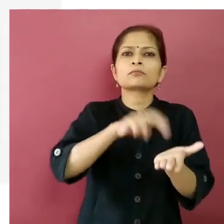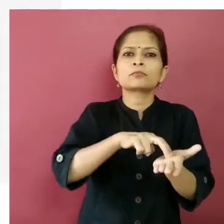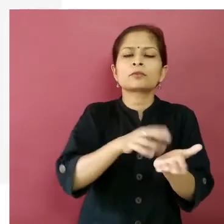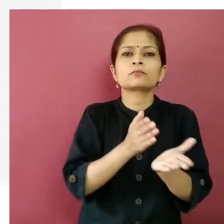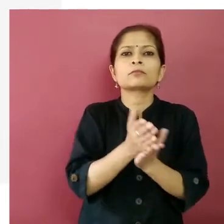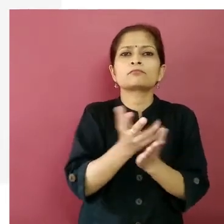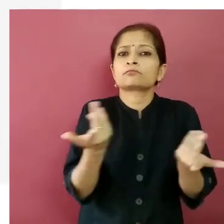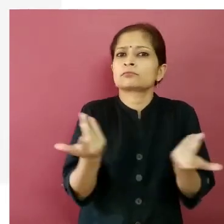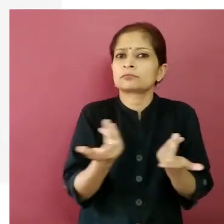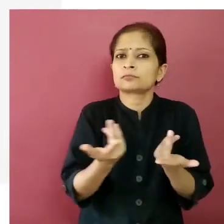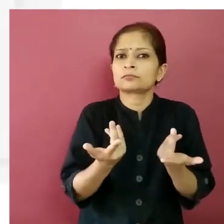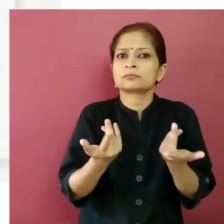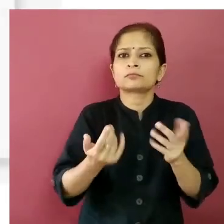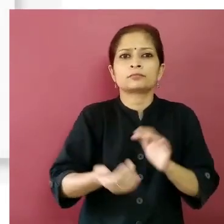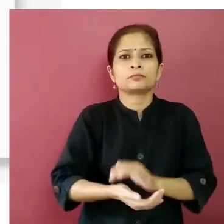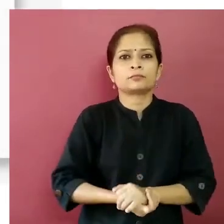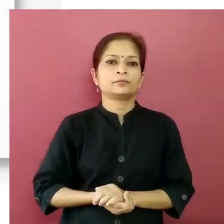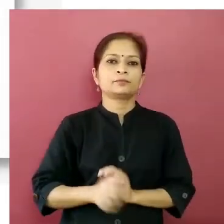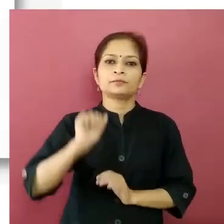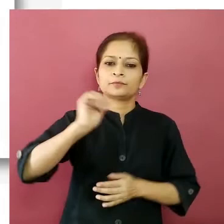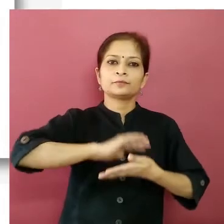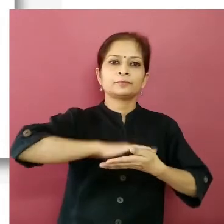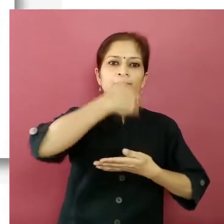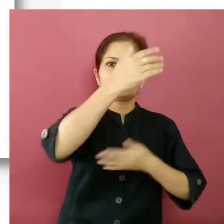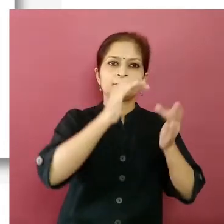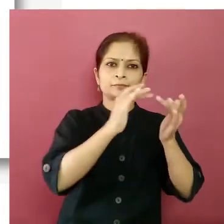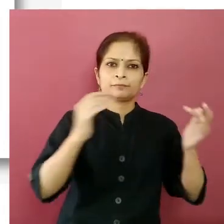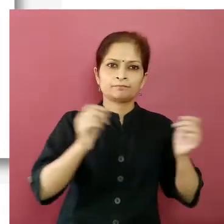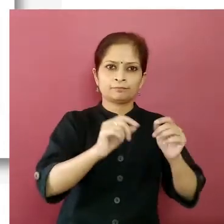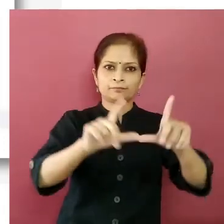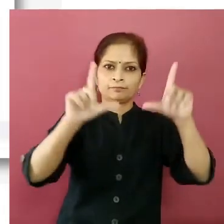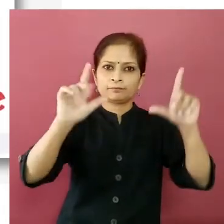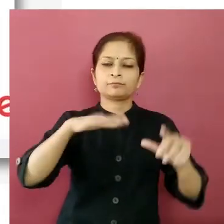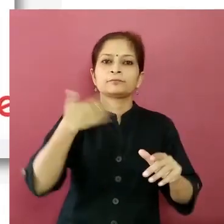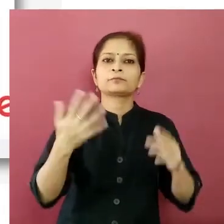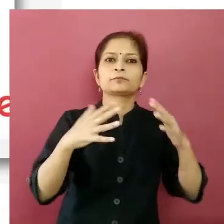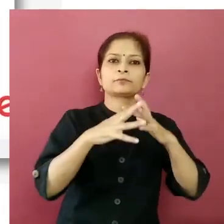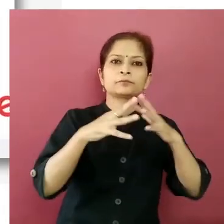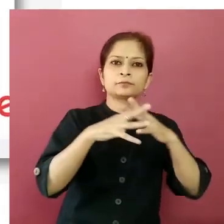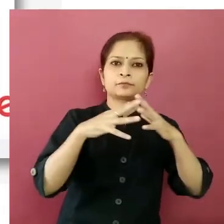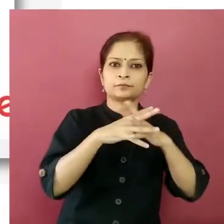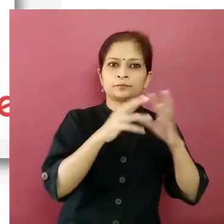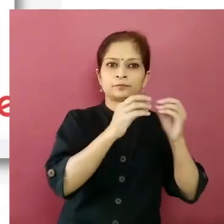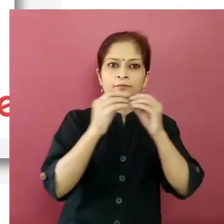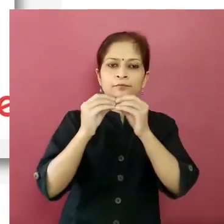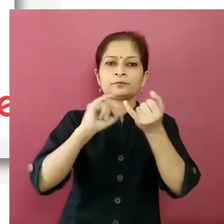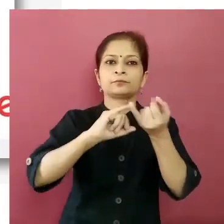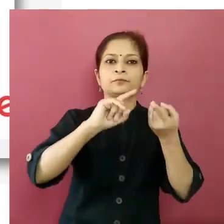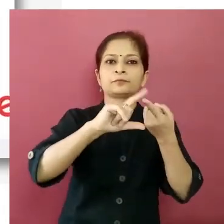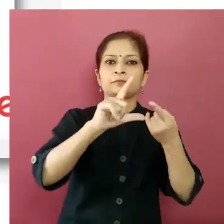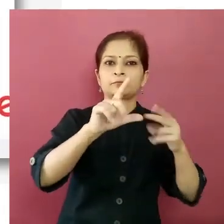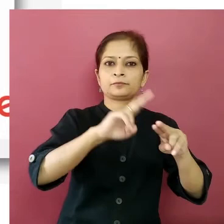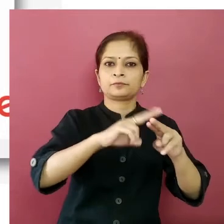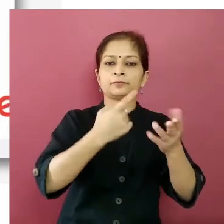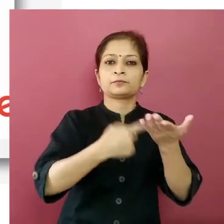on your browser's address bar enter the URL